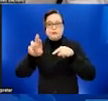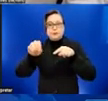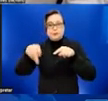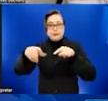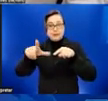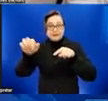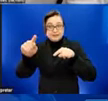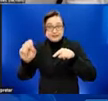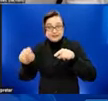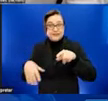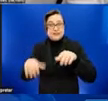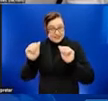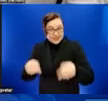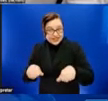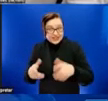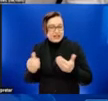Next slide.